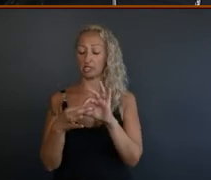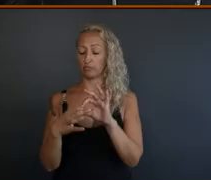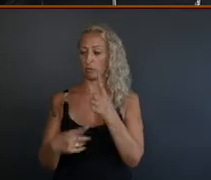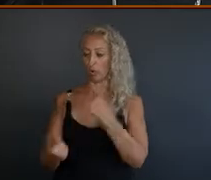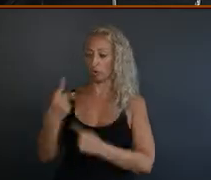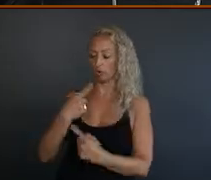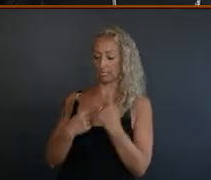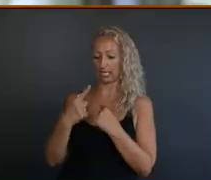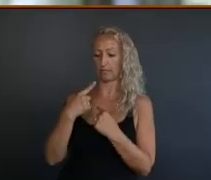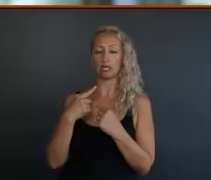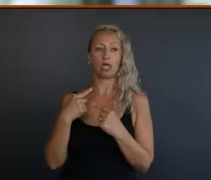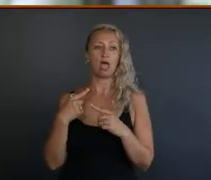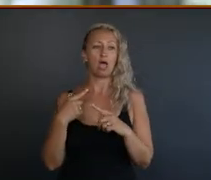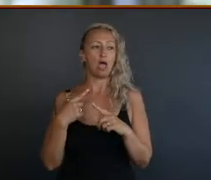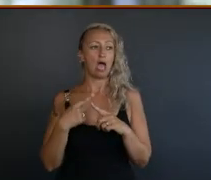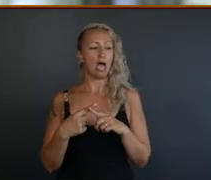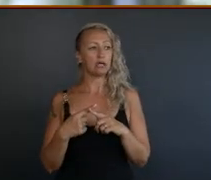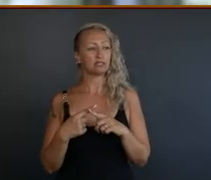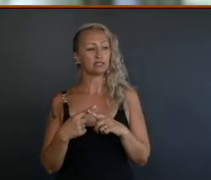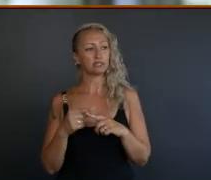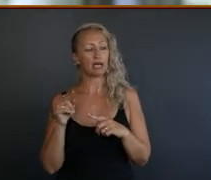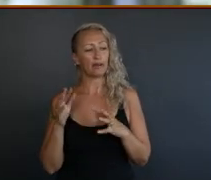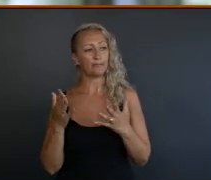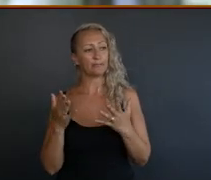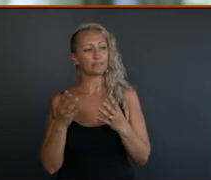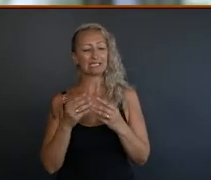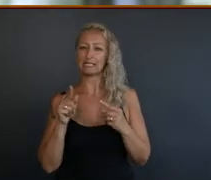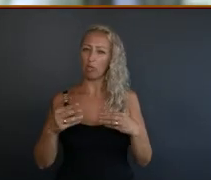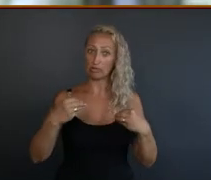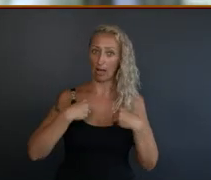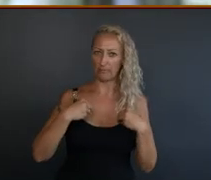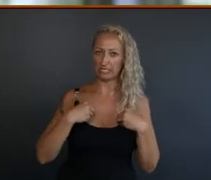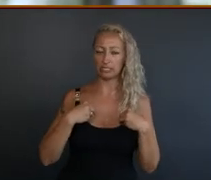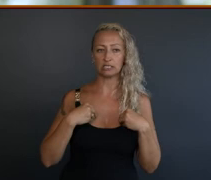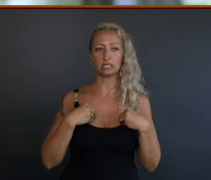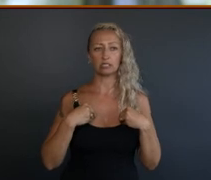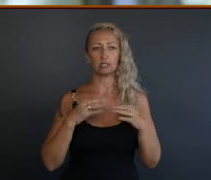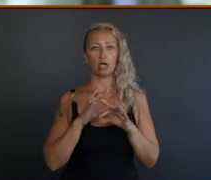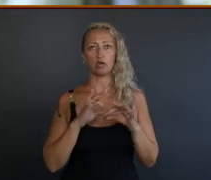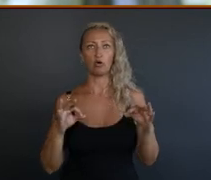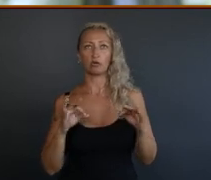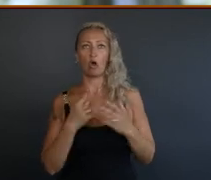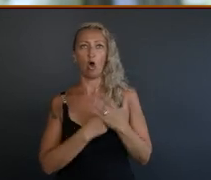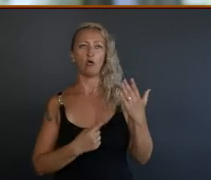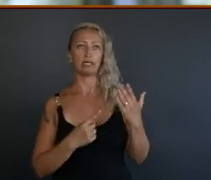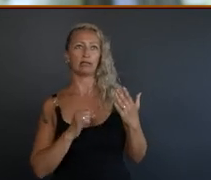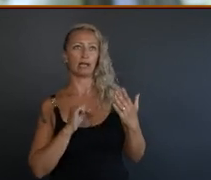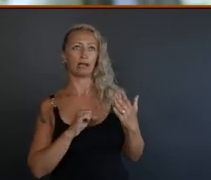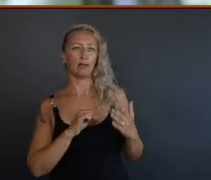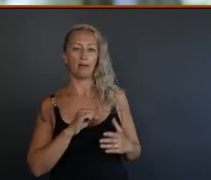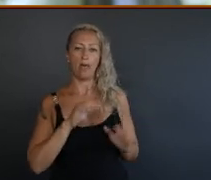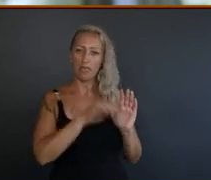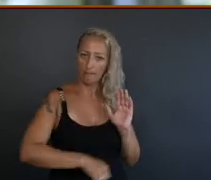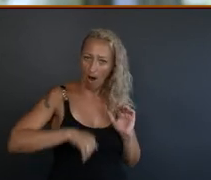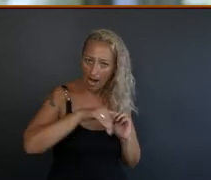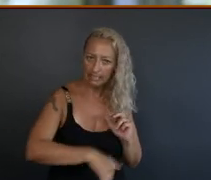described, between sort of obviously those companies, but not just in terms of what they're doing in terms of mining,